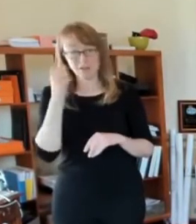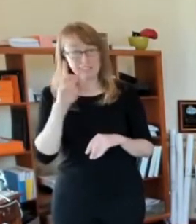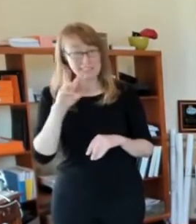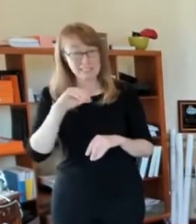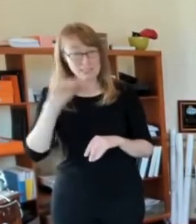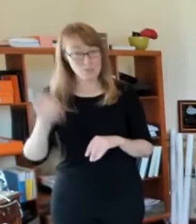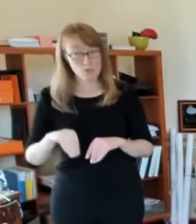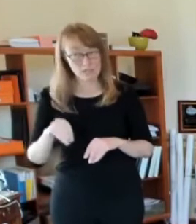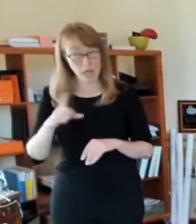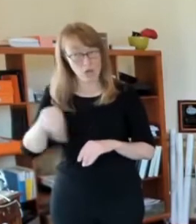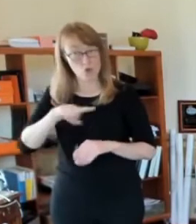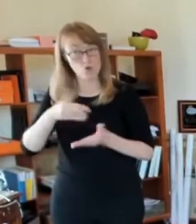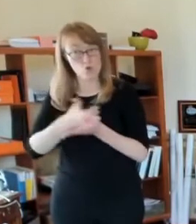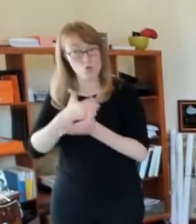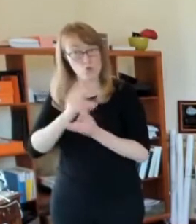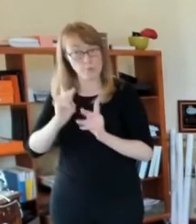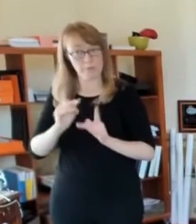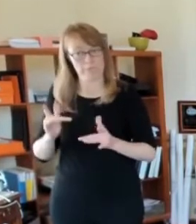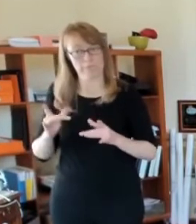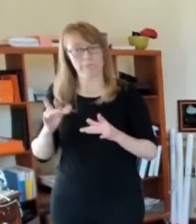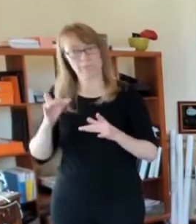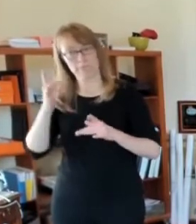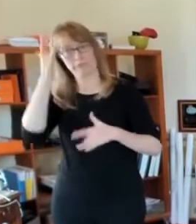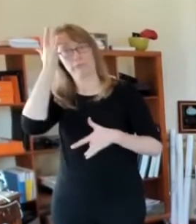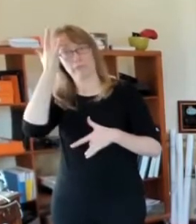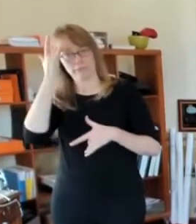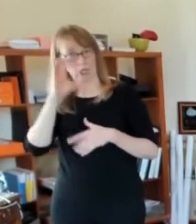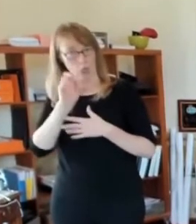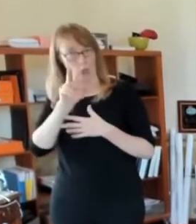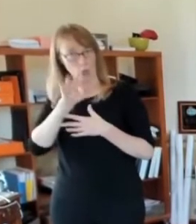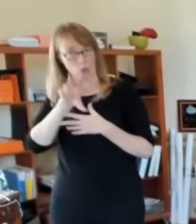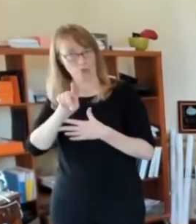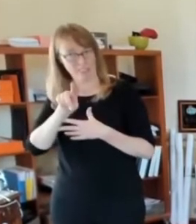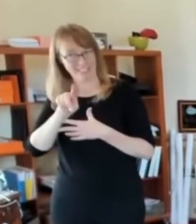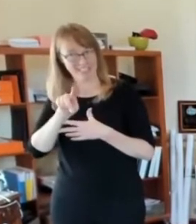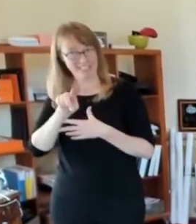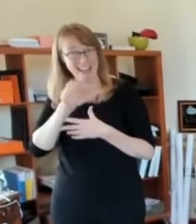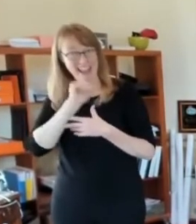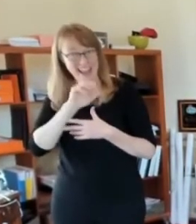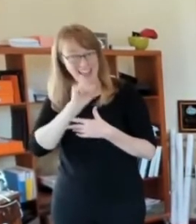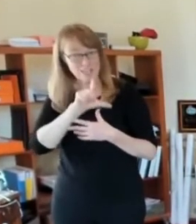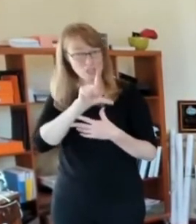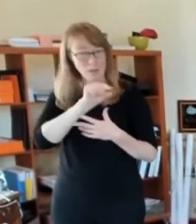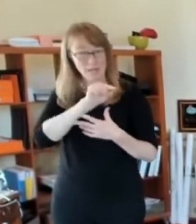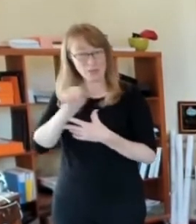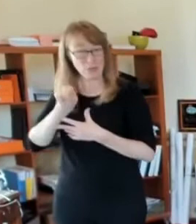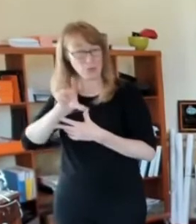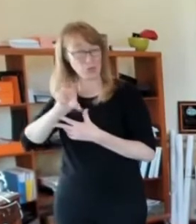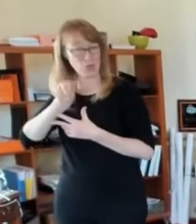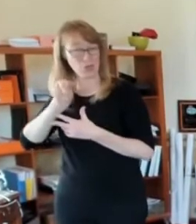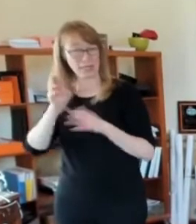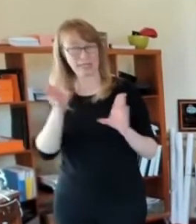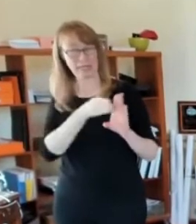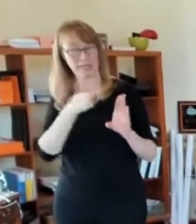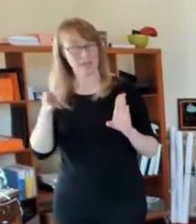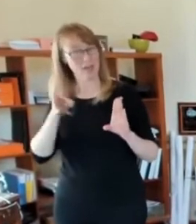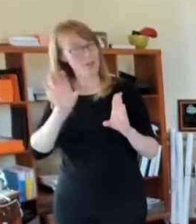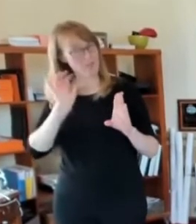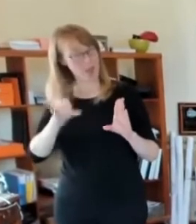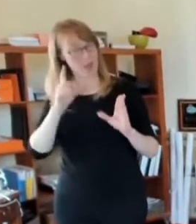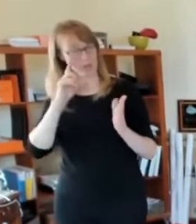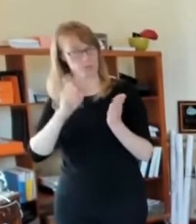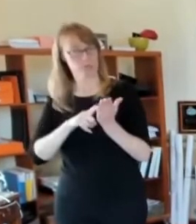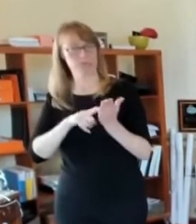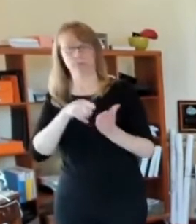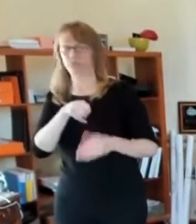their their 20s, early 30s is is very significant. Now, you know, one of the things that that we are